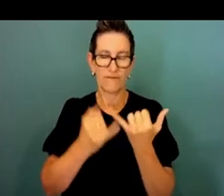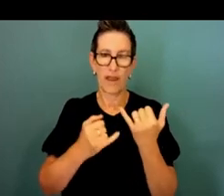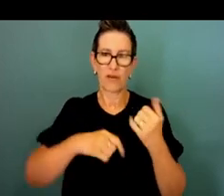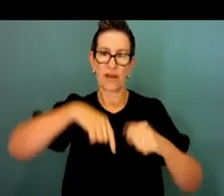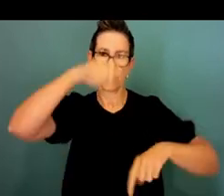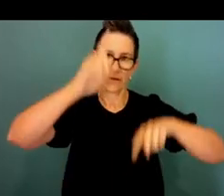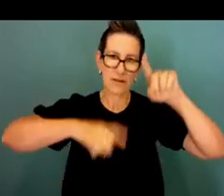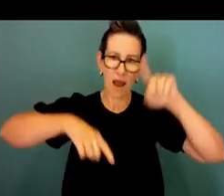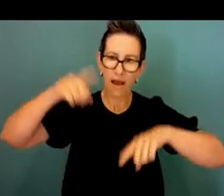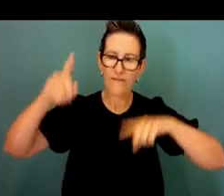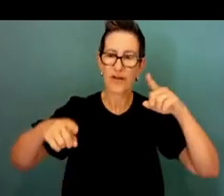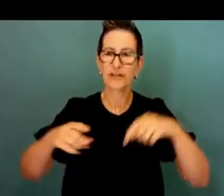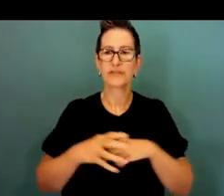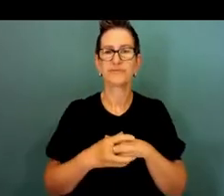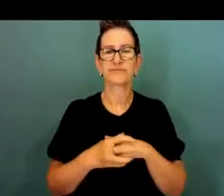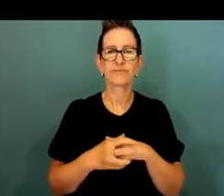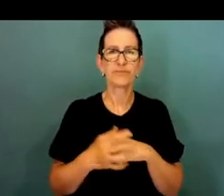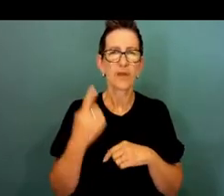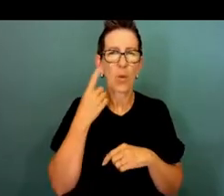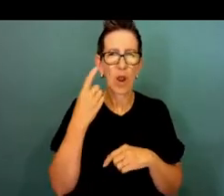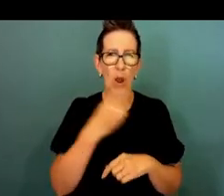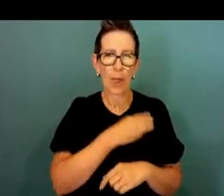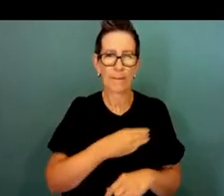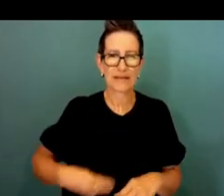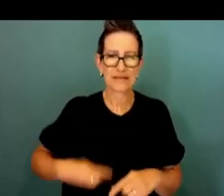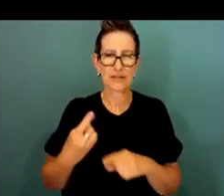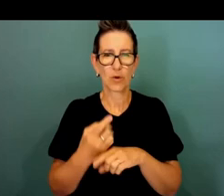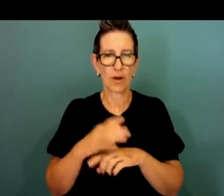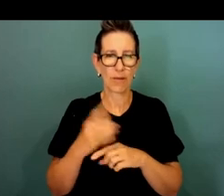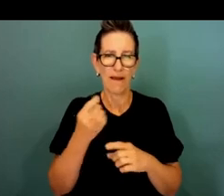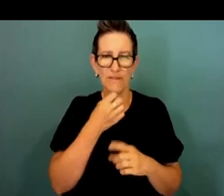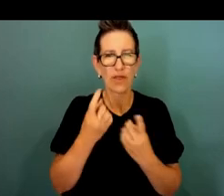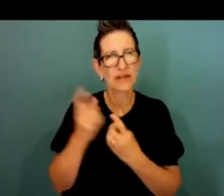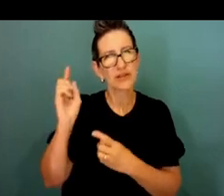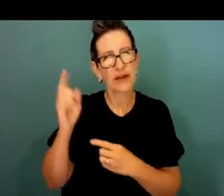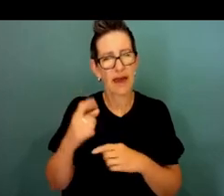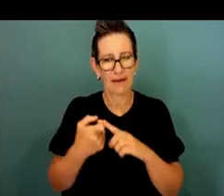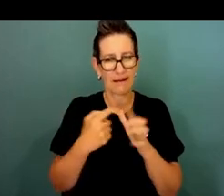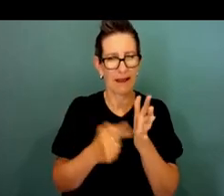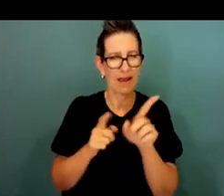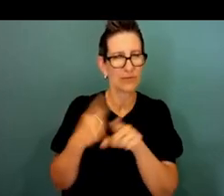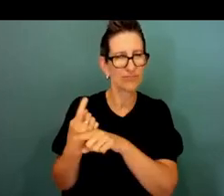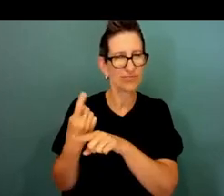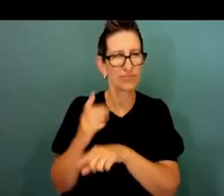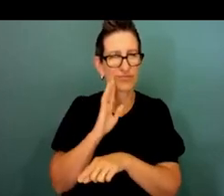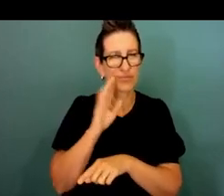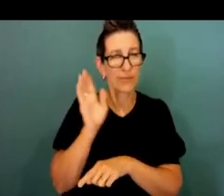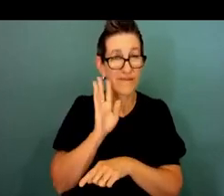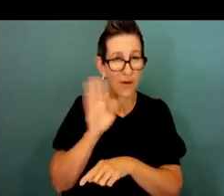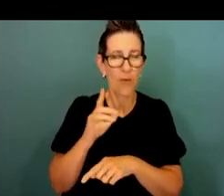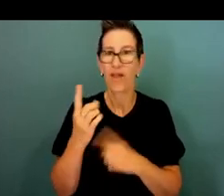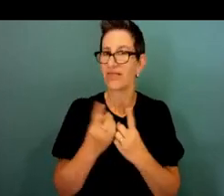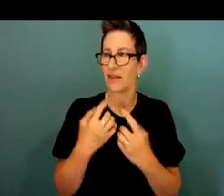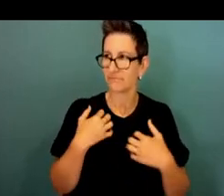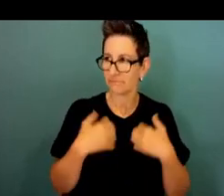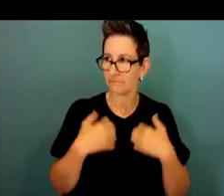You heard the Minister talk about a few things today. But just a couple of things I might highlight. One of them I'm super excited about. I think it's a